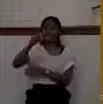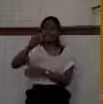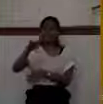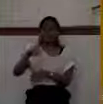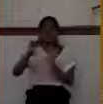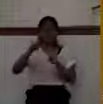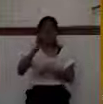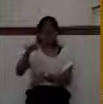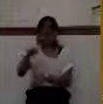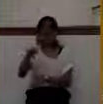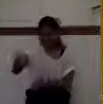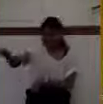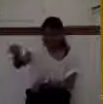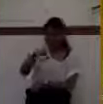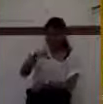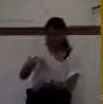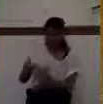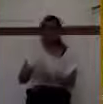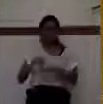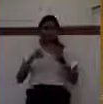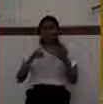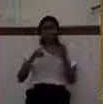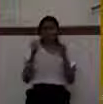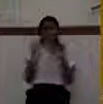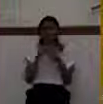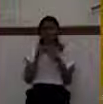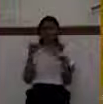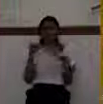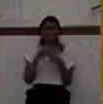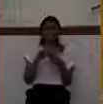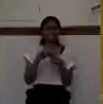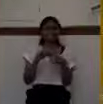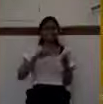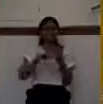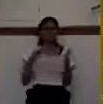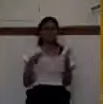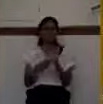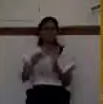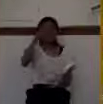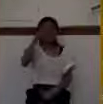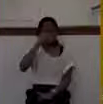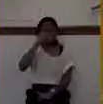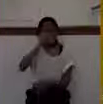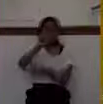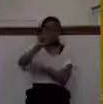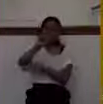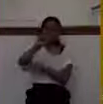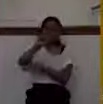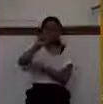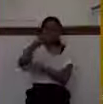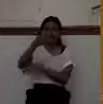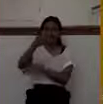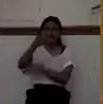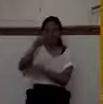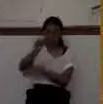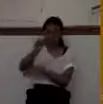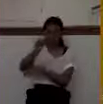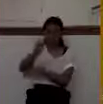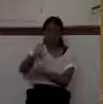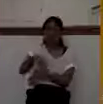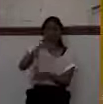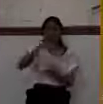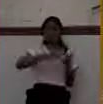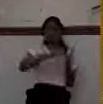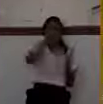You say, what does anthropopathism mean? It comes from the Greek word anthro, which means man. Pathism, which